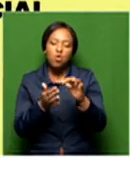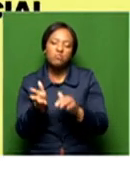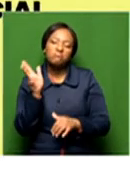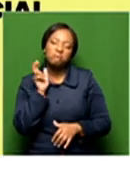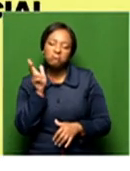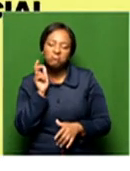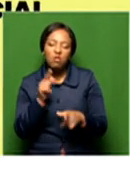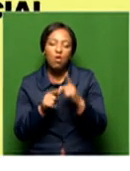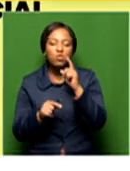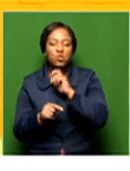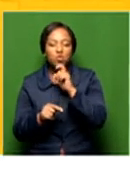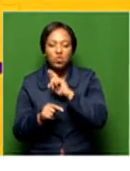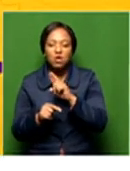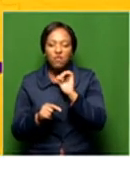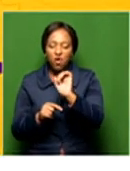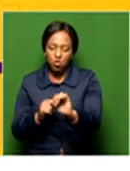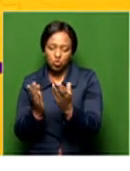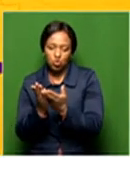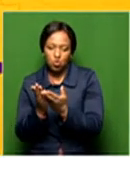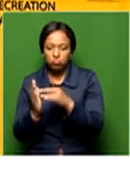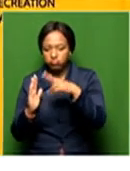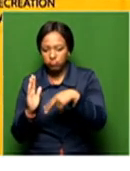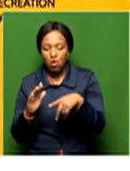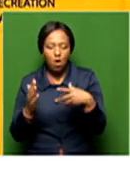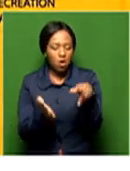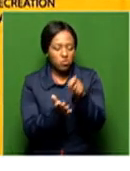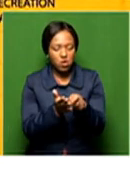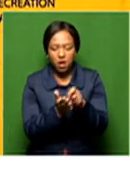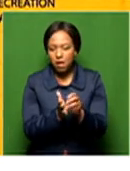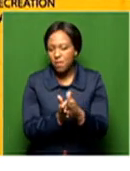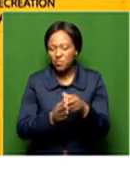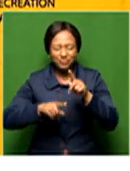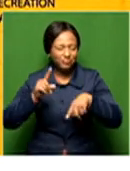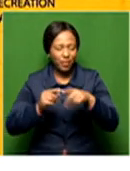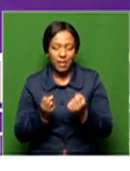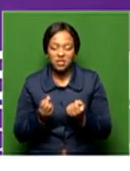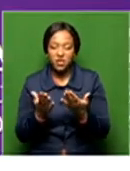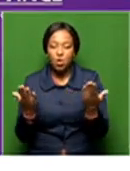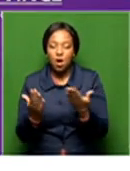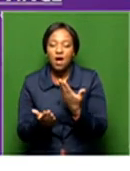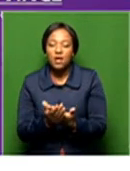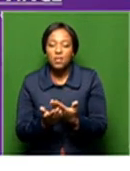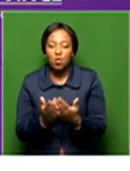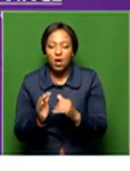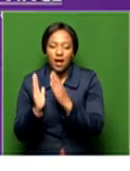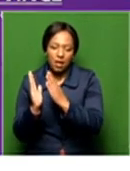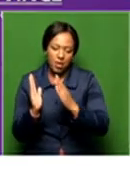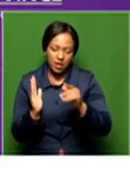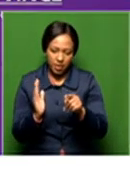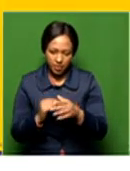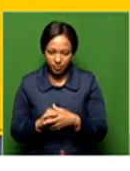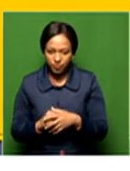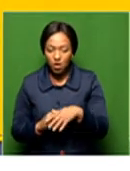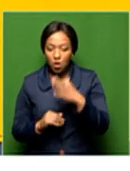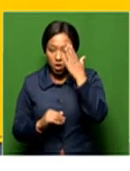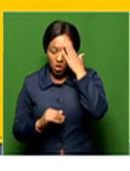be there if you want to utilize it to study, if you want to write a book. There's so many things that are usable that you put there. And as you know,